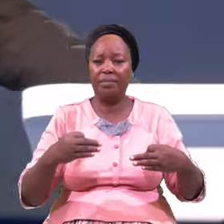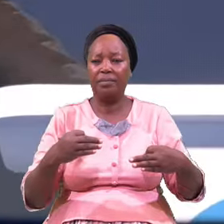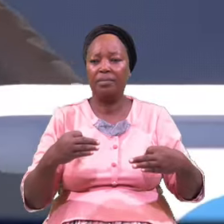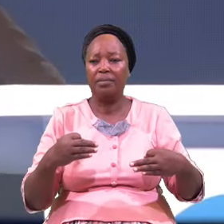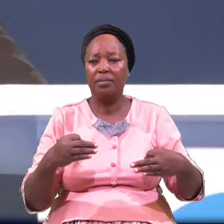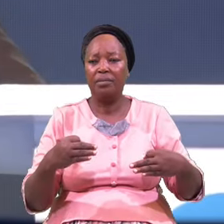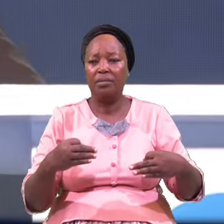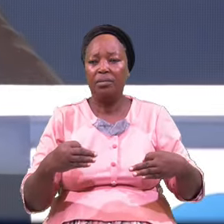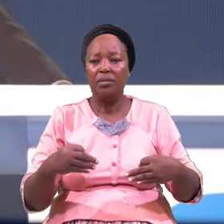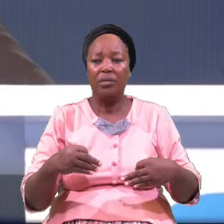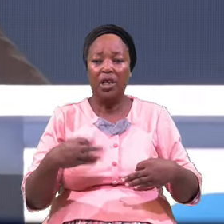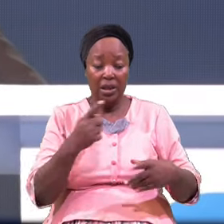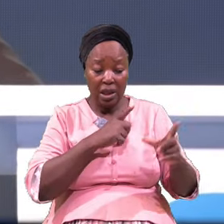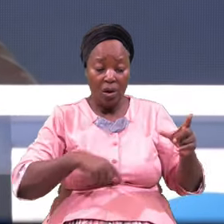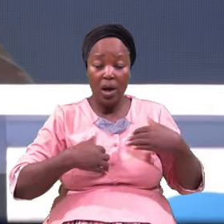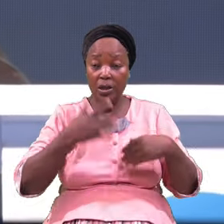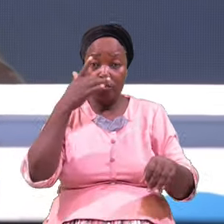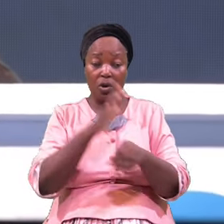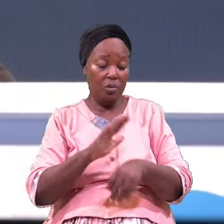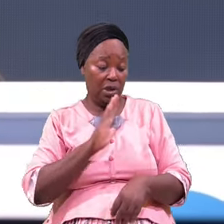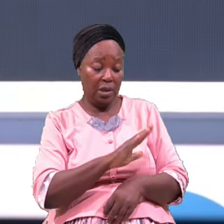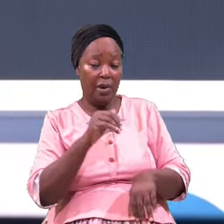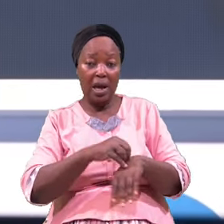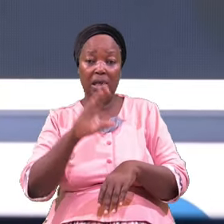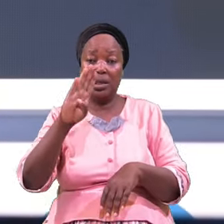The Lord That Promised To Him At Beth That